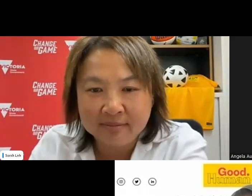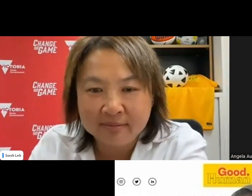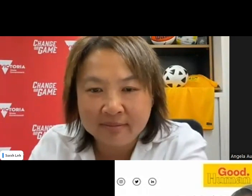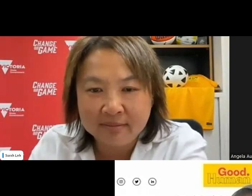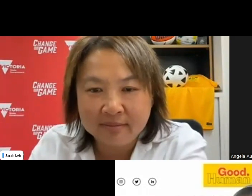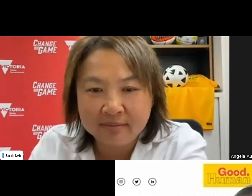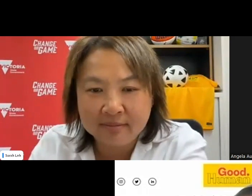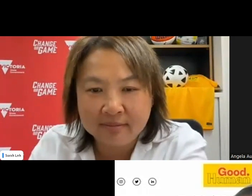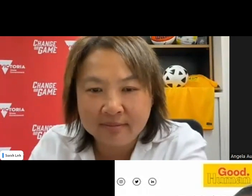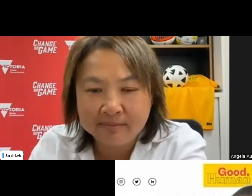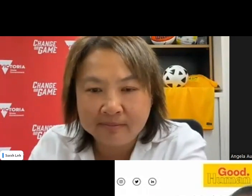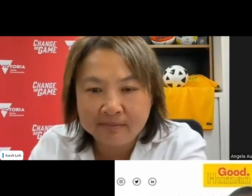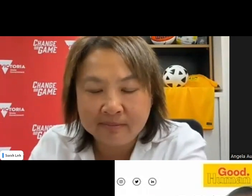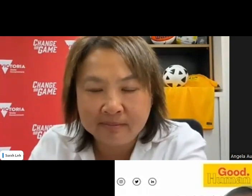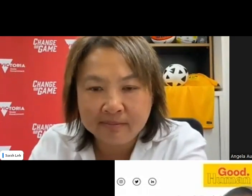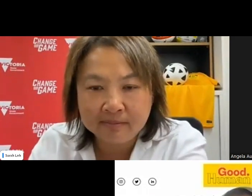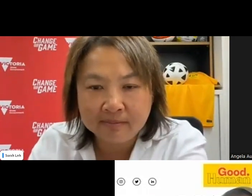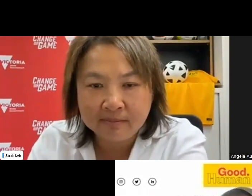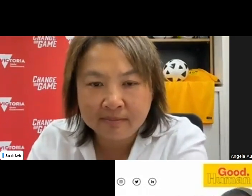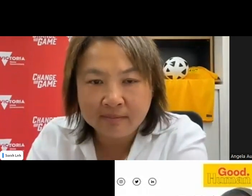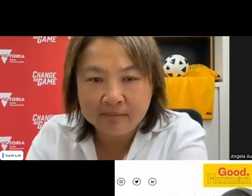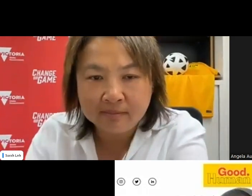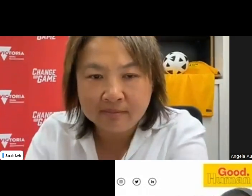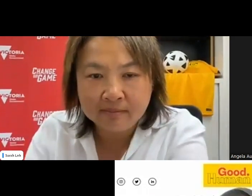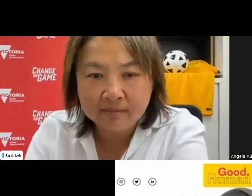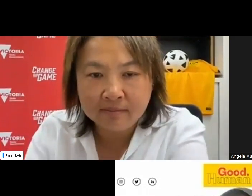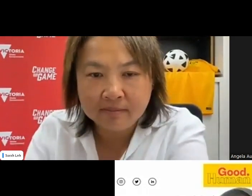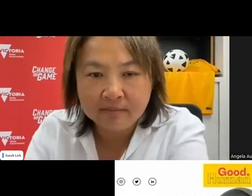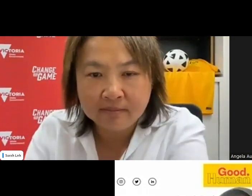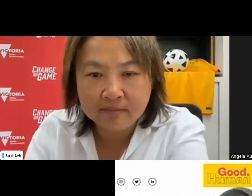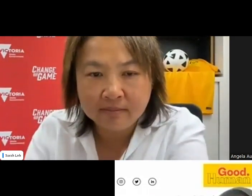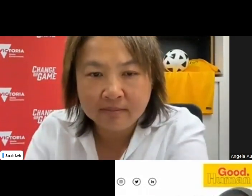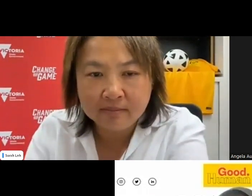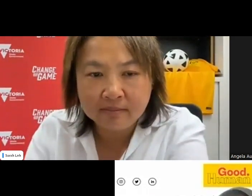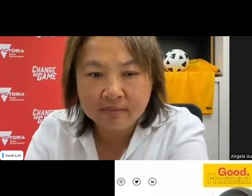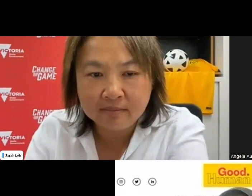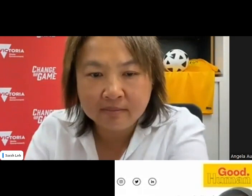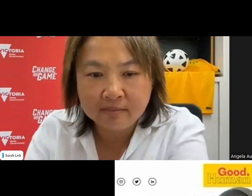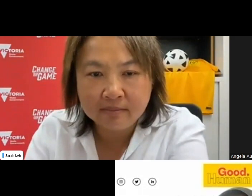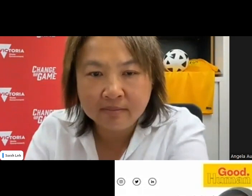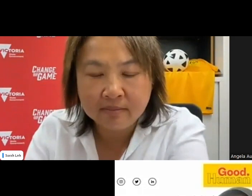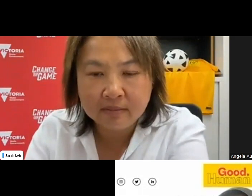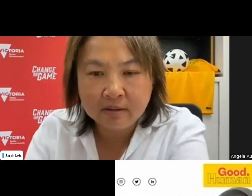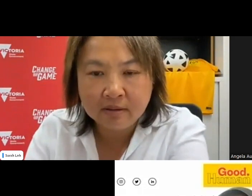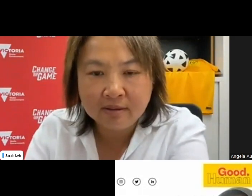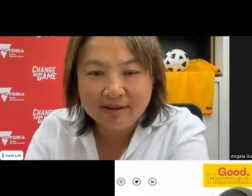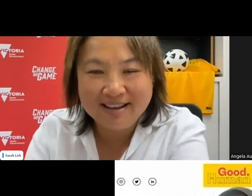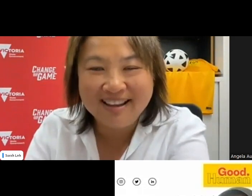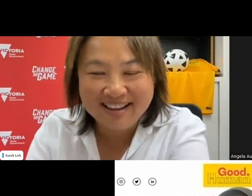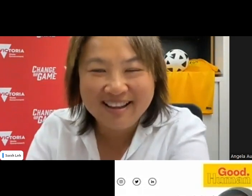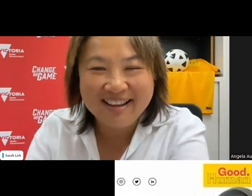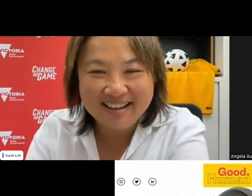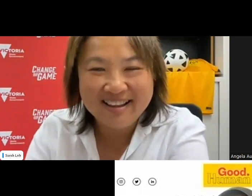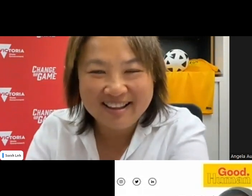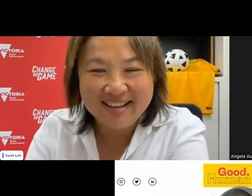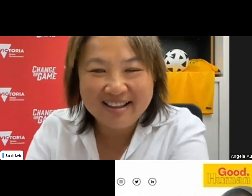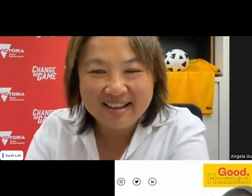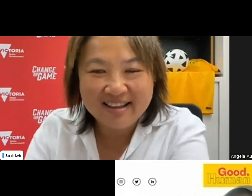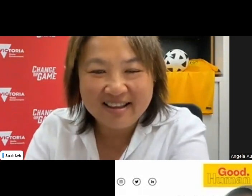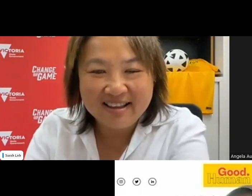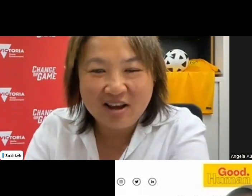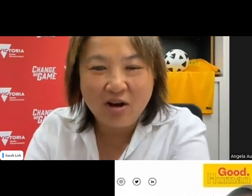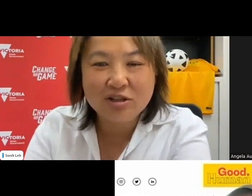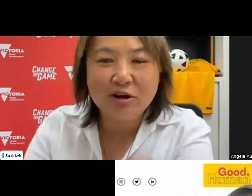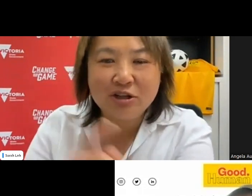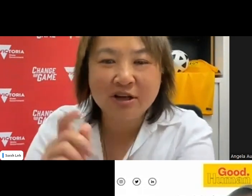Yeah, absolutely. And I mean, I think, um, that's quite multifaceted, isn't it? The answer, a lot of different layers to it. think, um, being